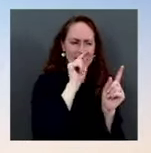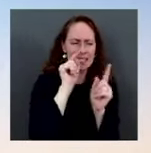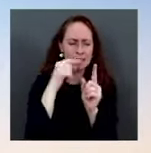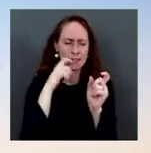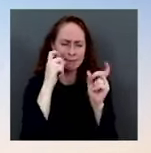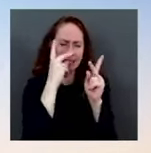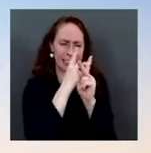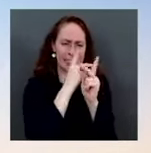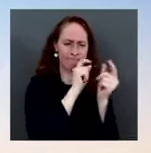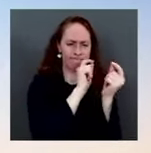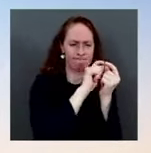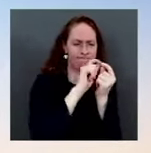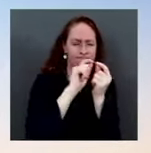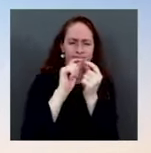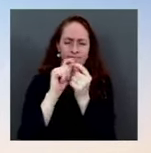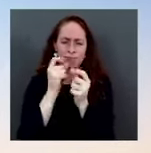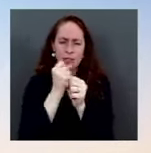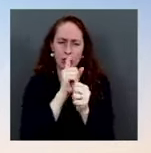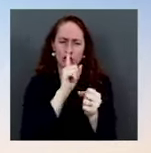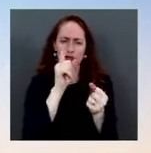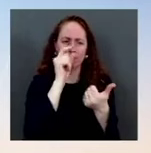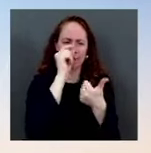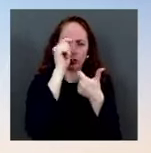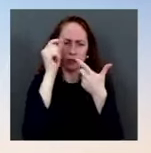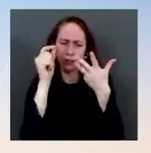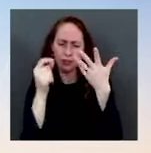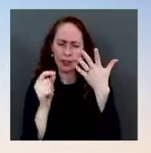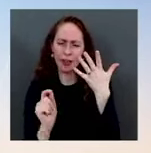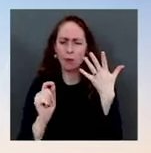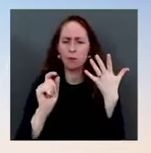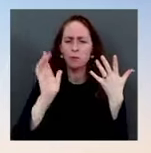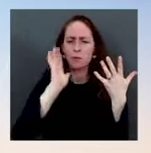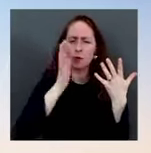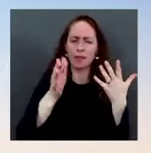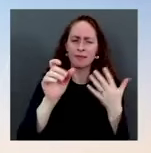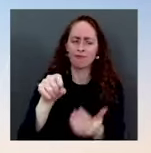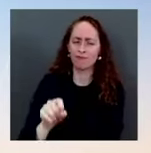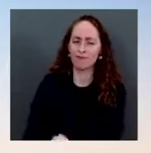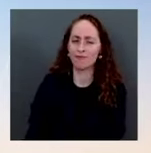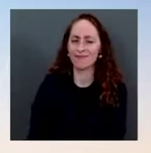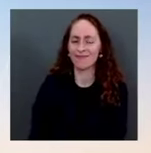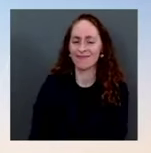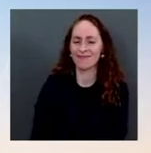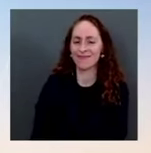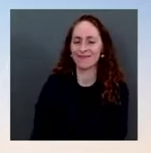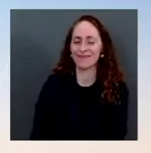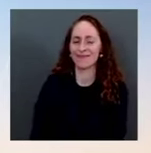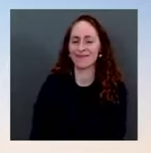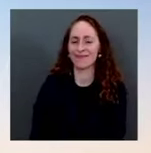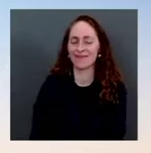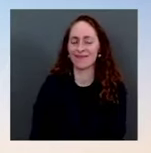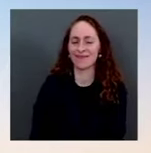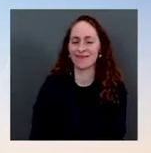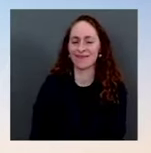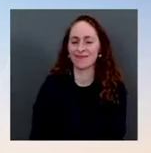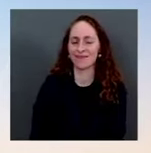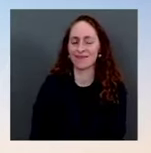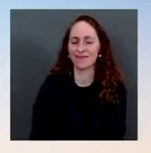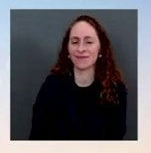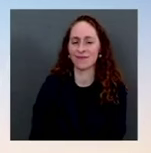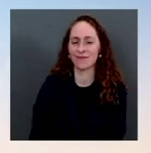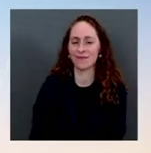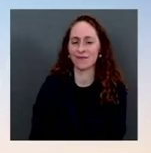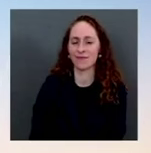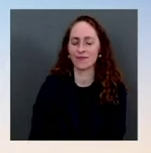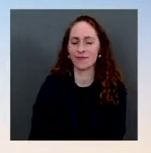see a decline from omicron are these tests this batch of 500 million going to actually make a difference in the